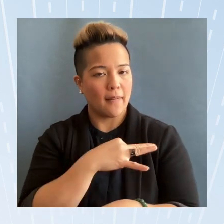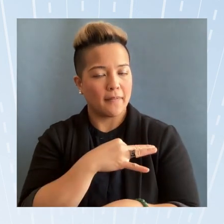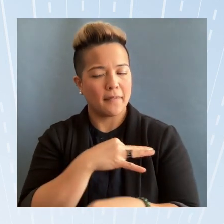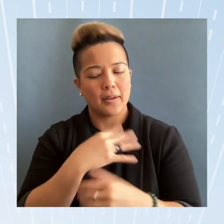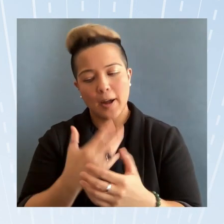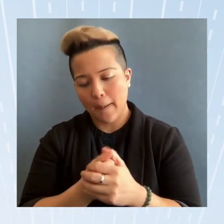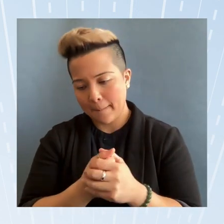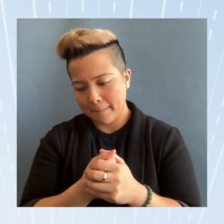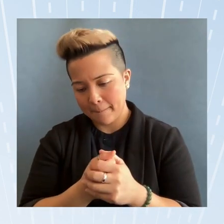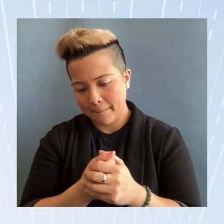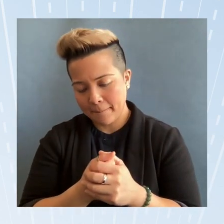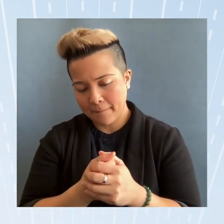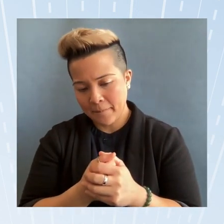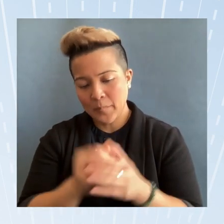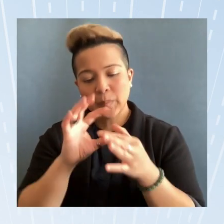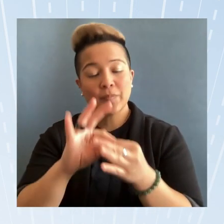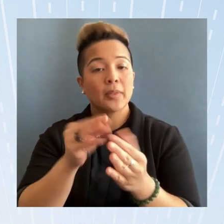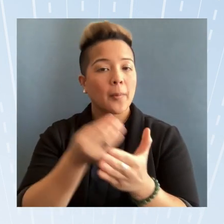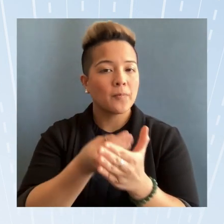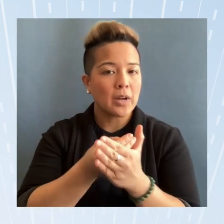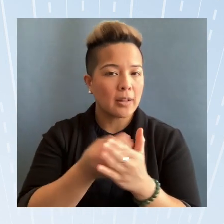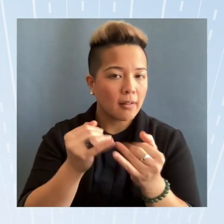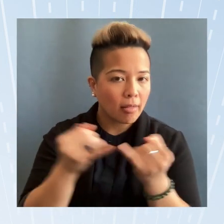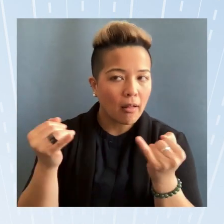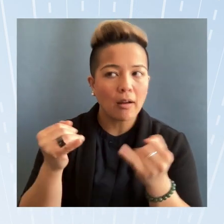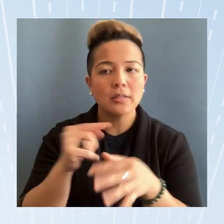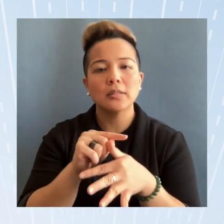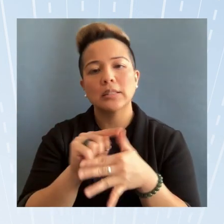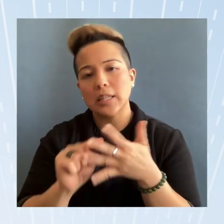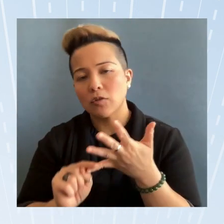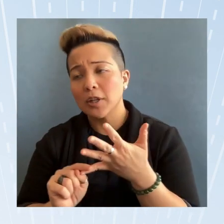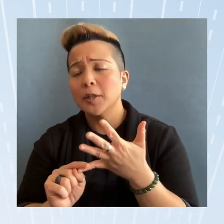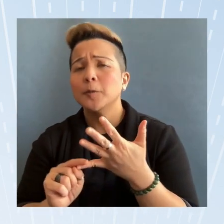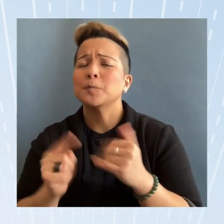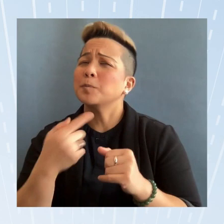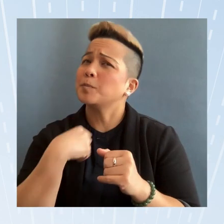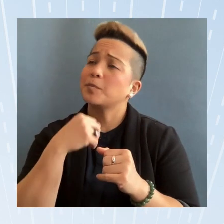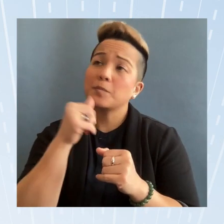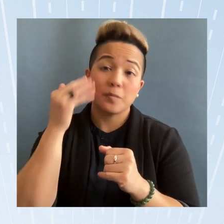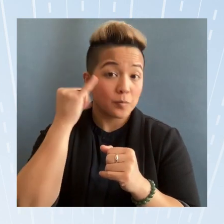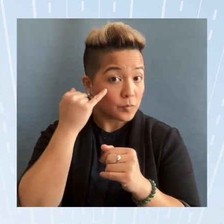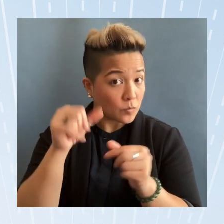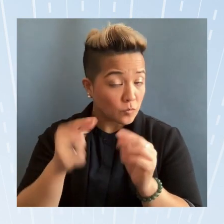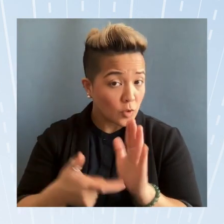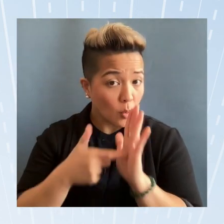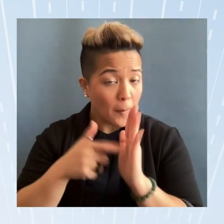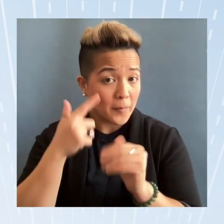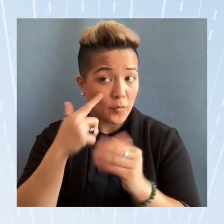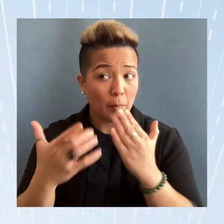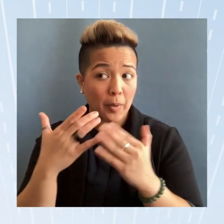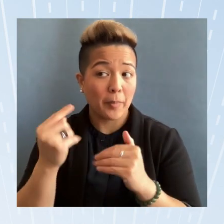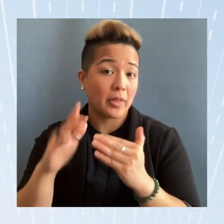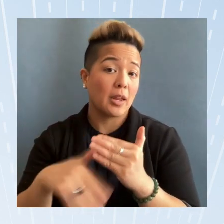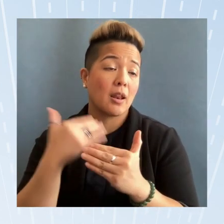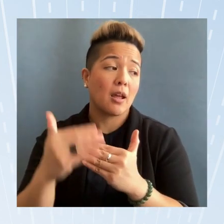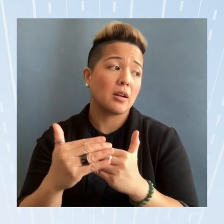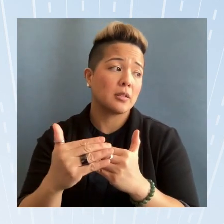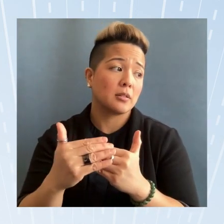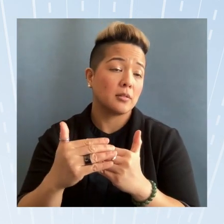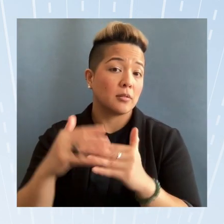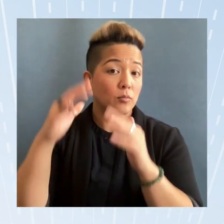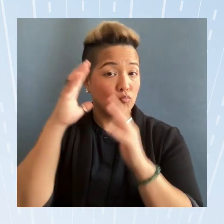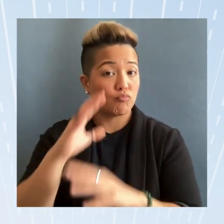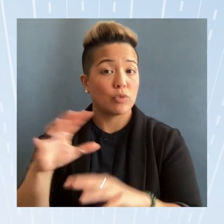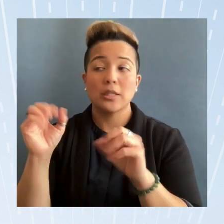in terms of funding lines etc. and I don't know if it's a requirement for maybe the next presidential